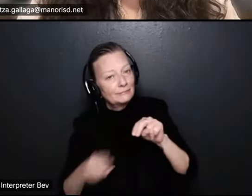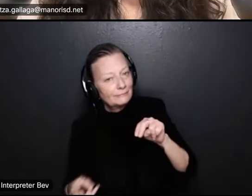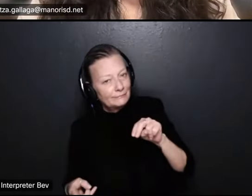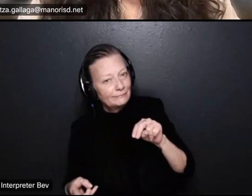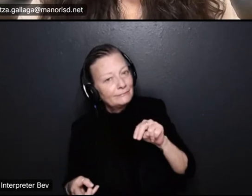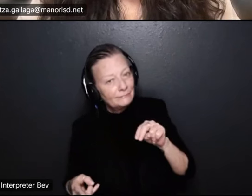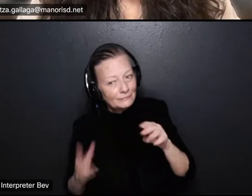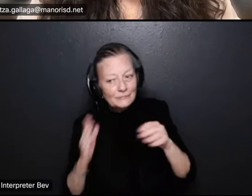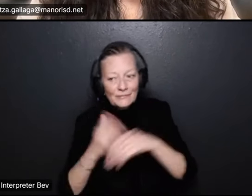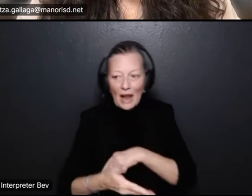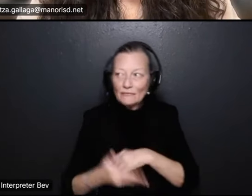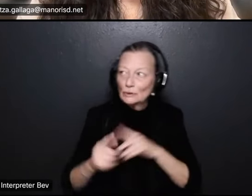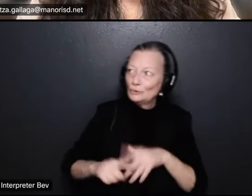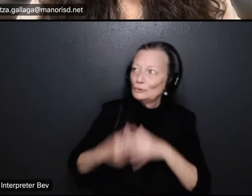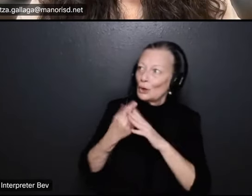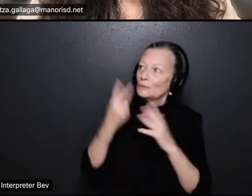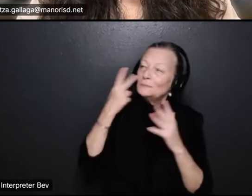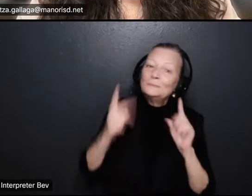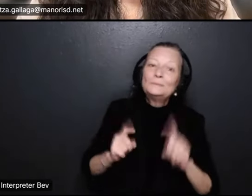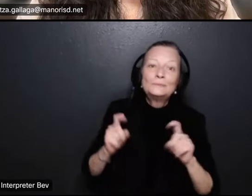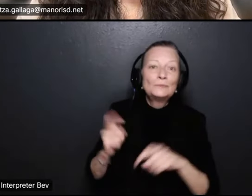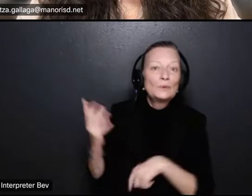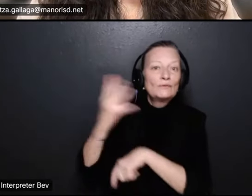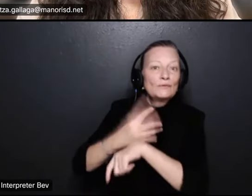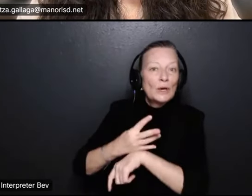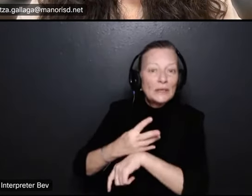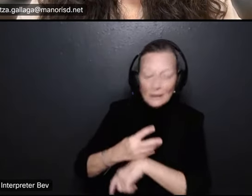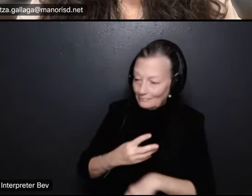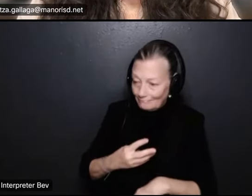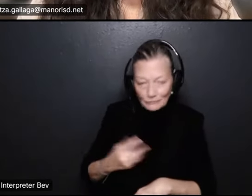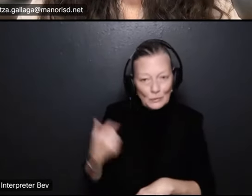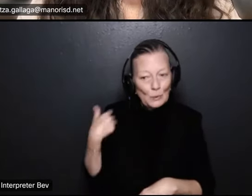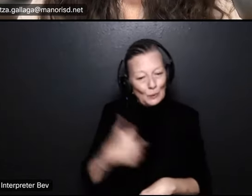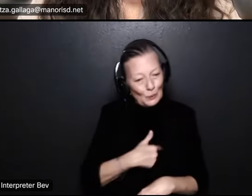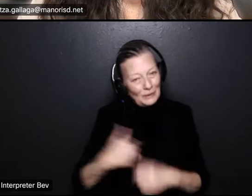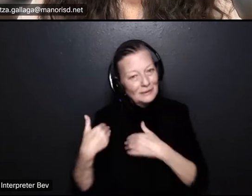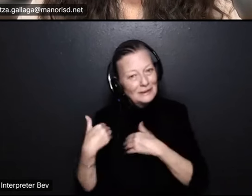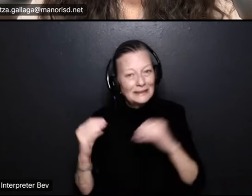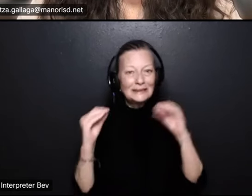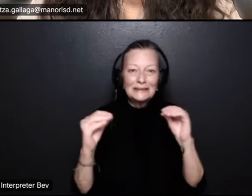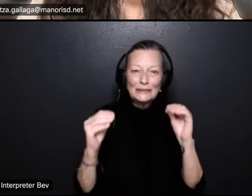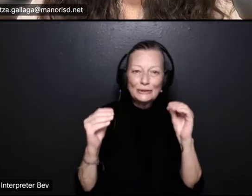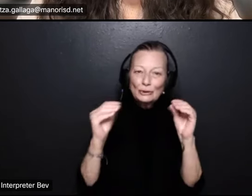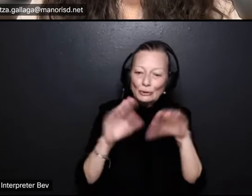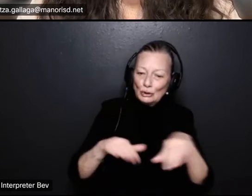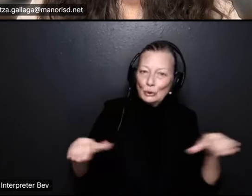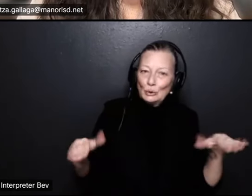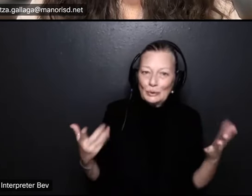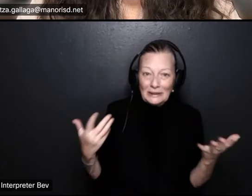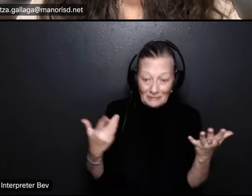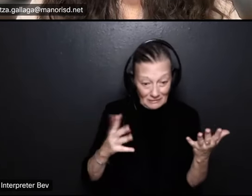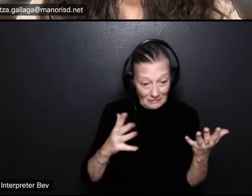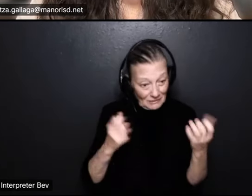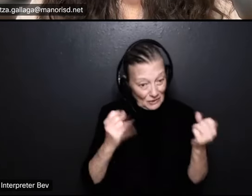of the four-day work week and and we're in the business of teaching children and it's hard for me to to get behind something that's going to decrease student achievement